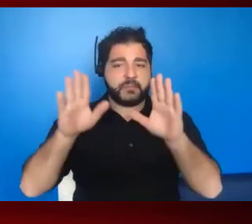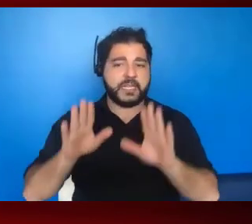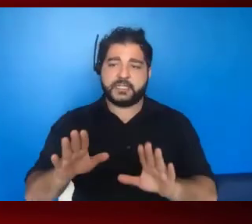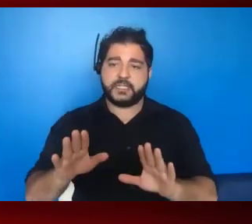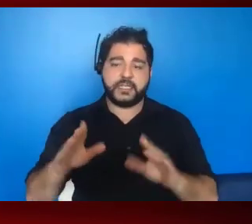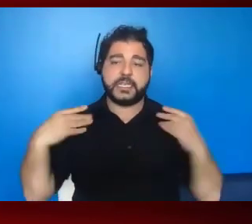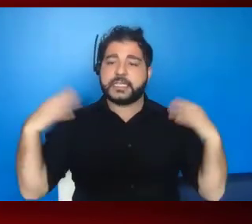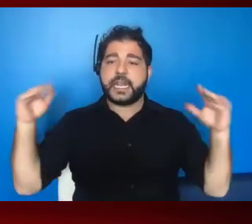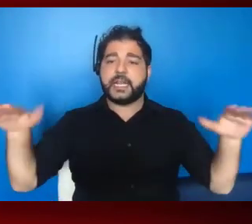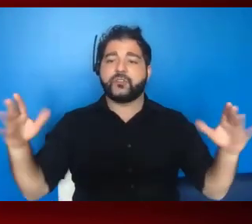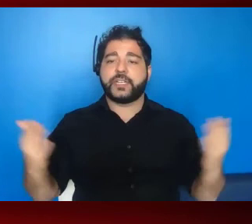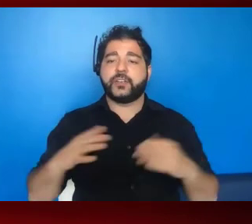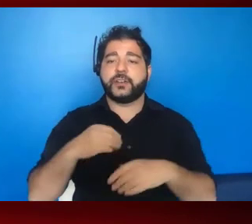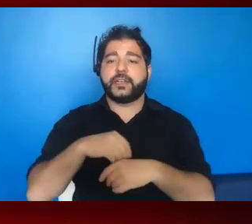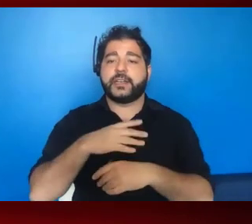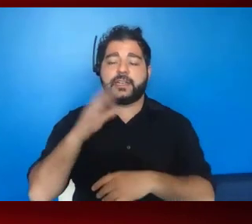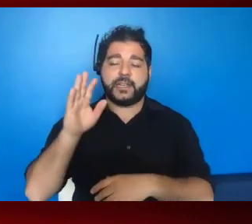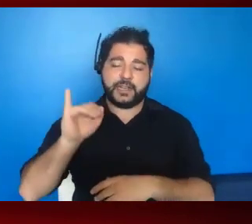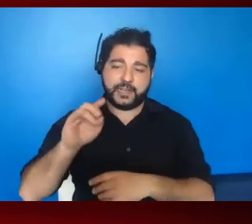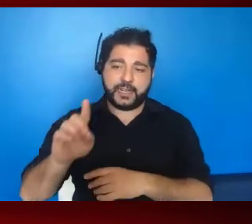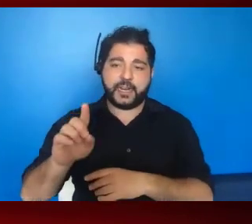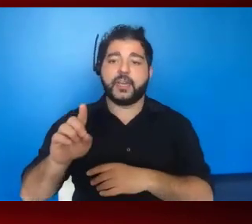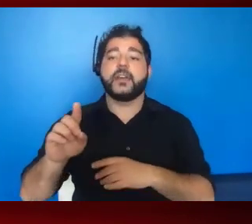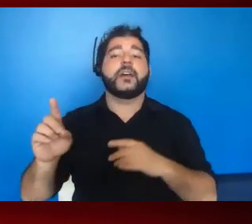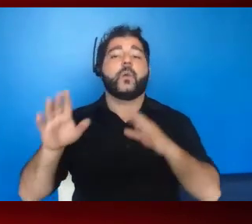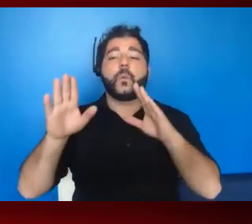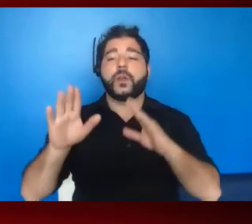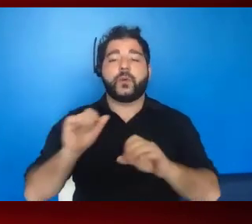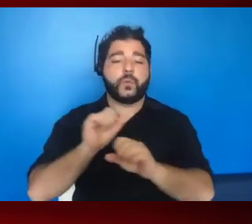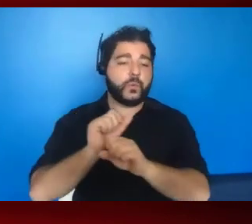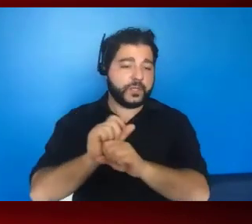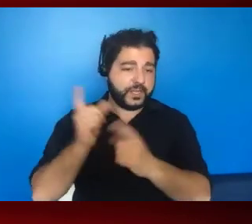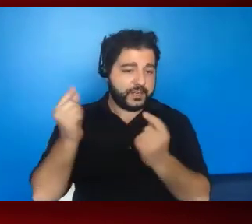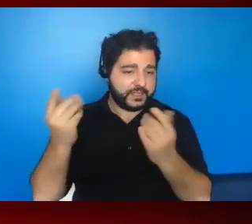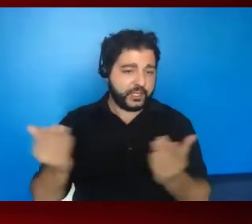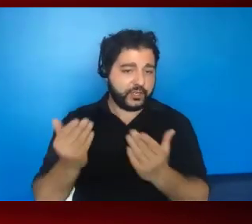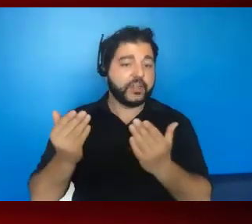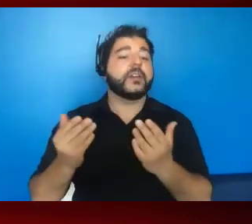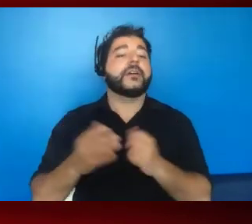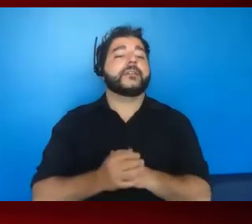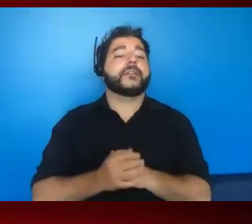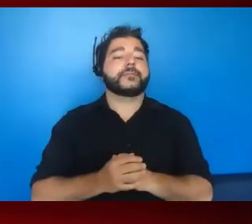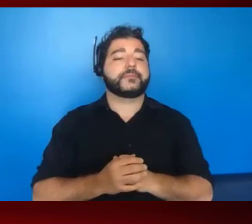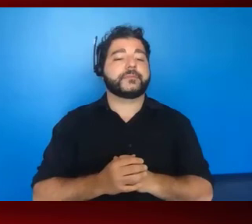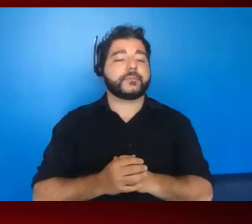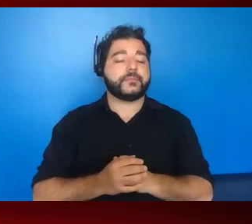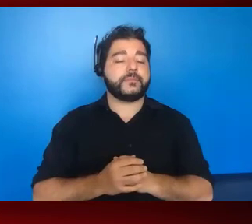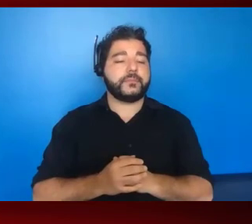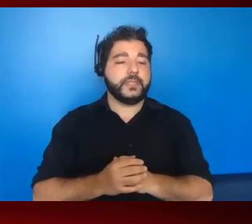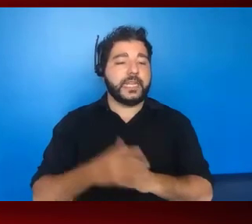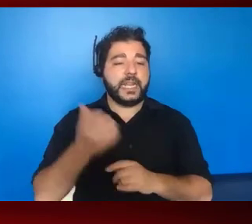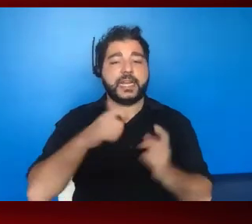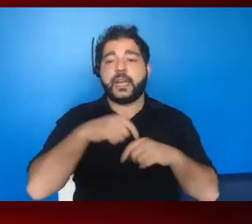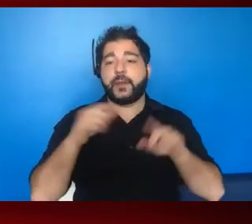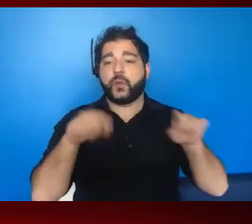an angel here in Indiana, amazingly great work, um, that he does in Congress. Um, each time I've been at AIDS watch,